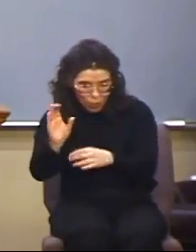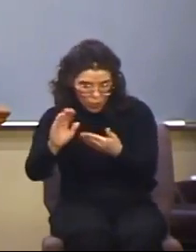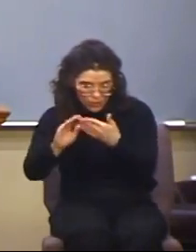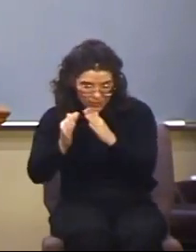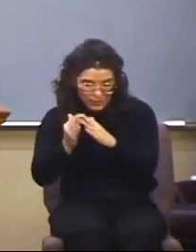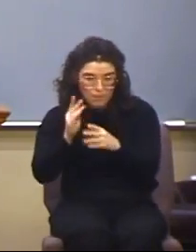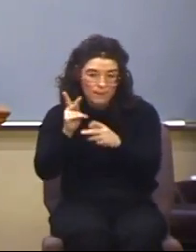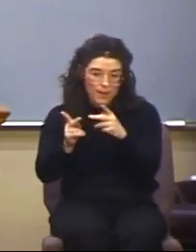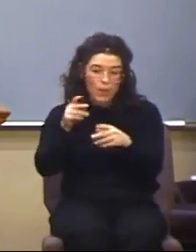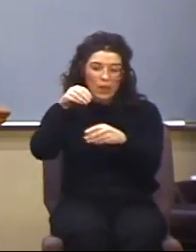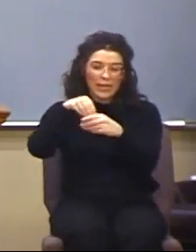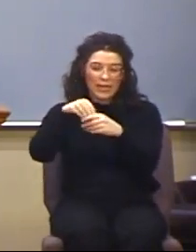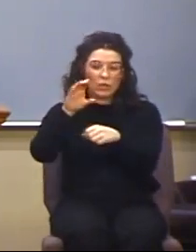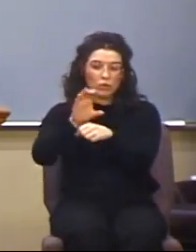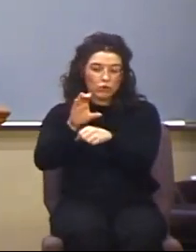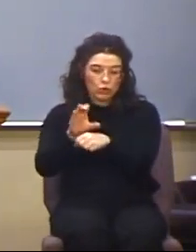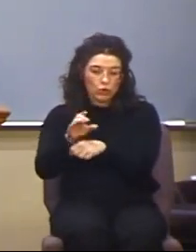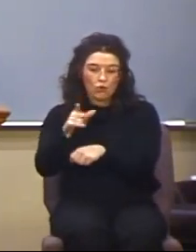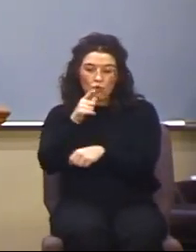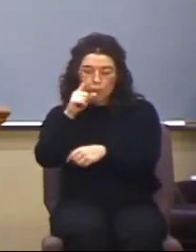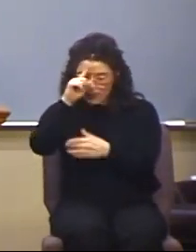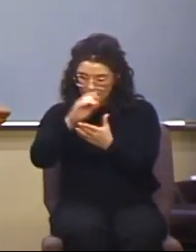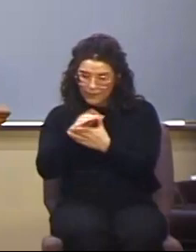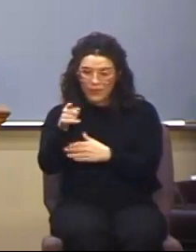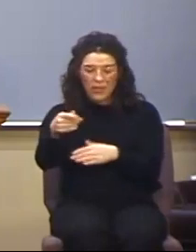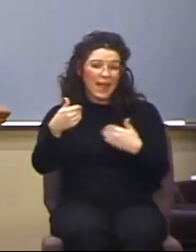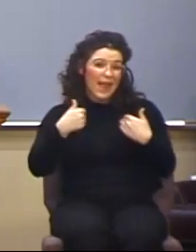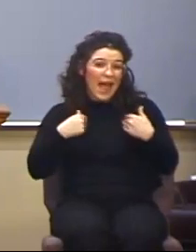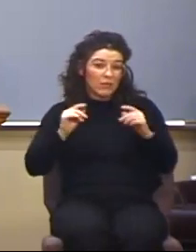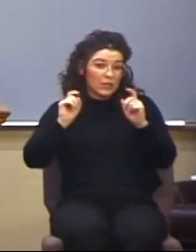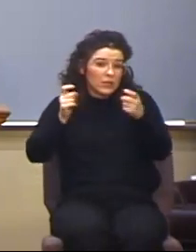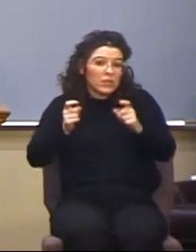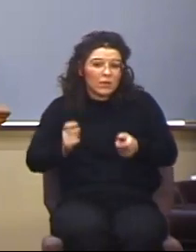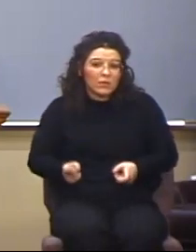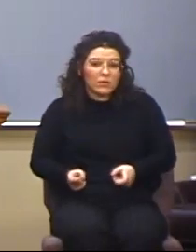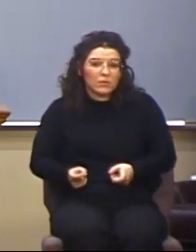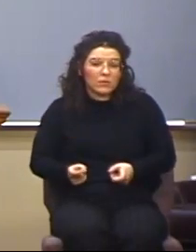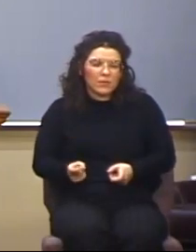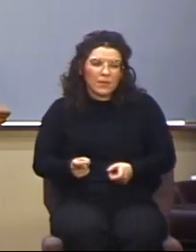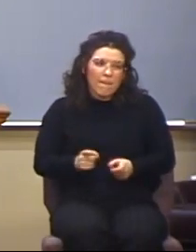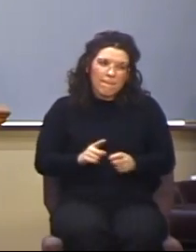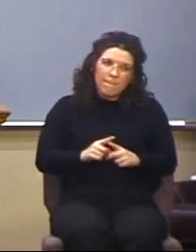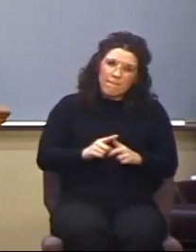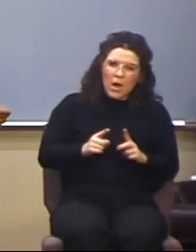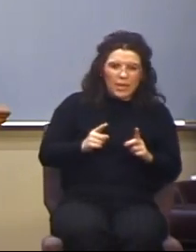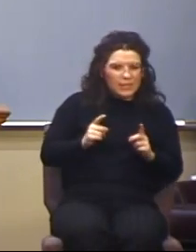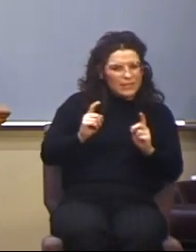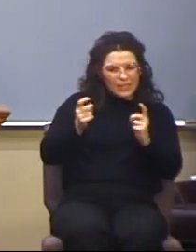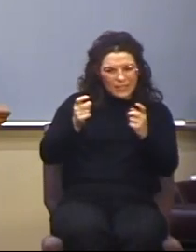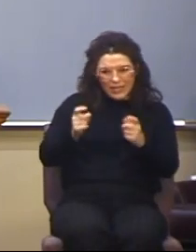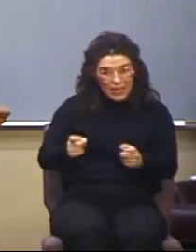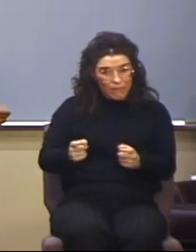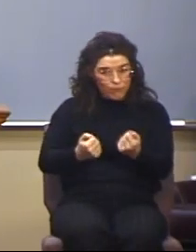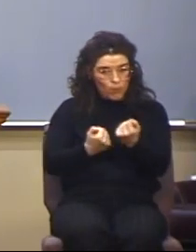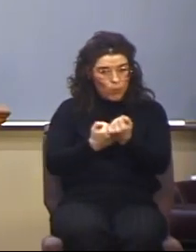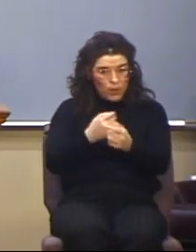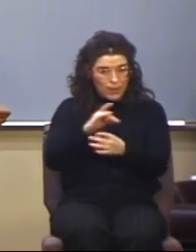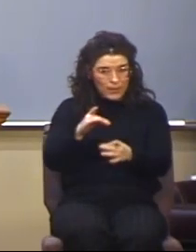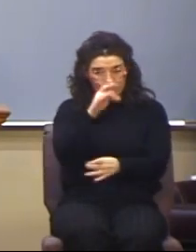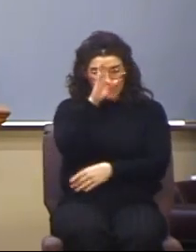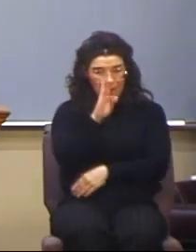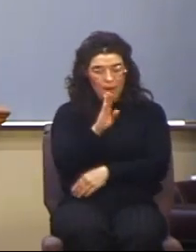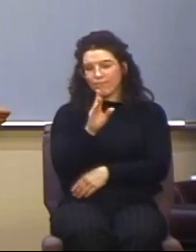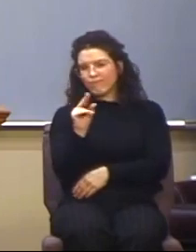who believe they possess these gifts. In reality, they're not driven by the Spirit of God, okay?